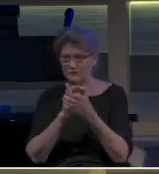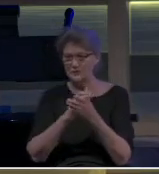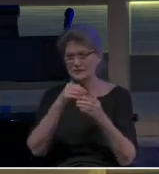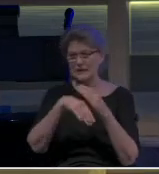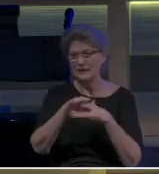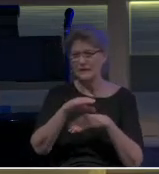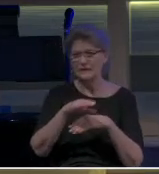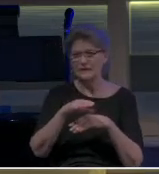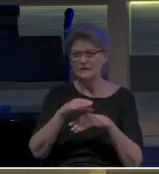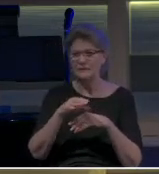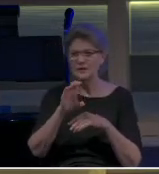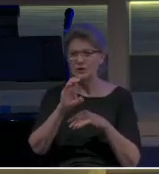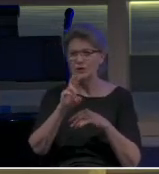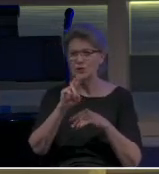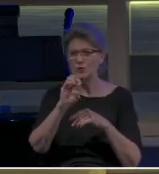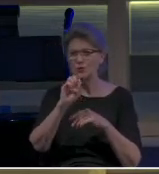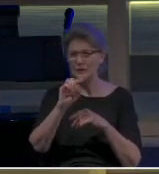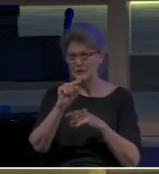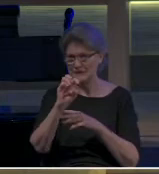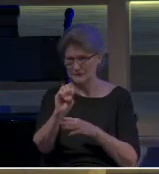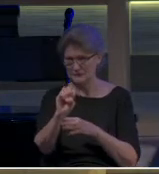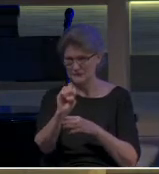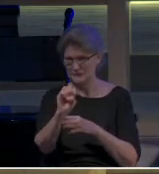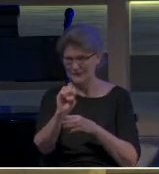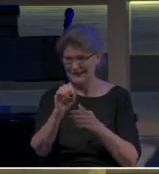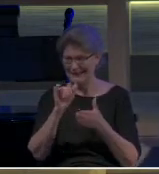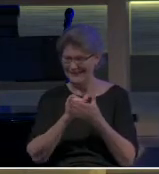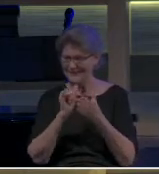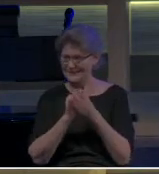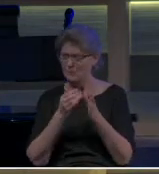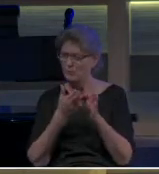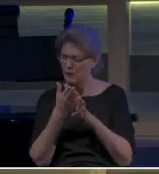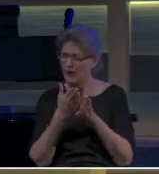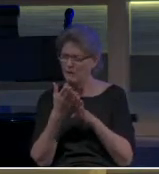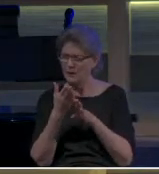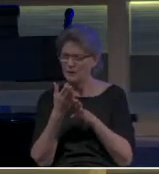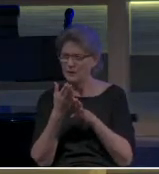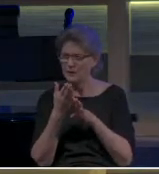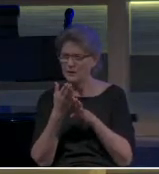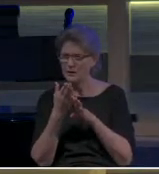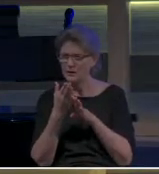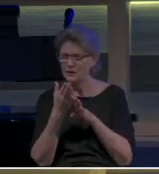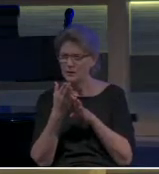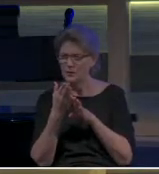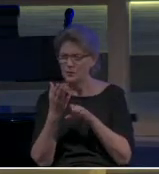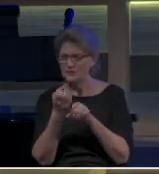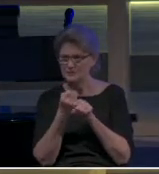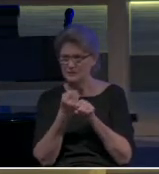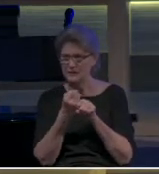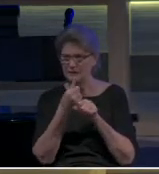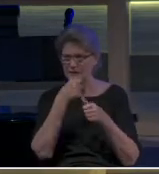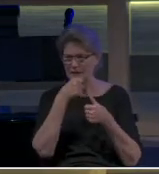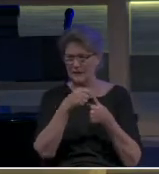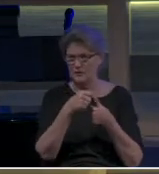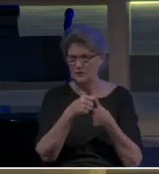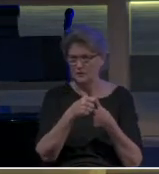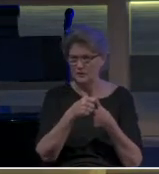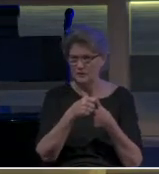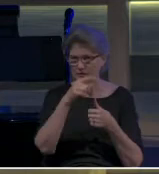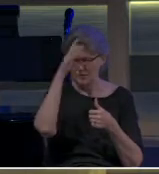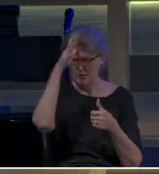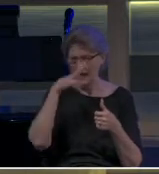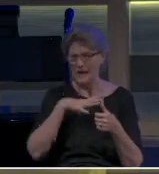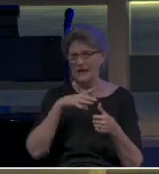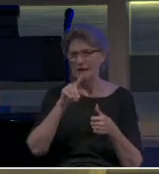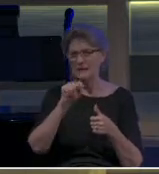know about Crete. So that's the primary, the primary recipient of the letter is the man